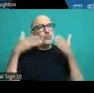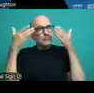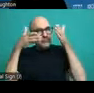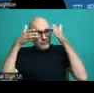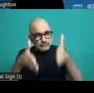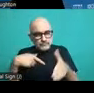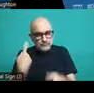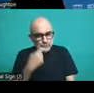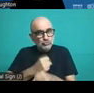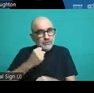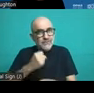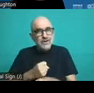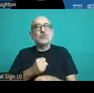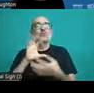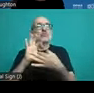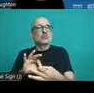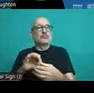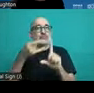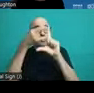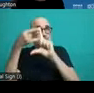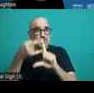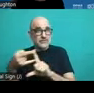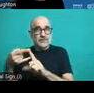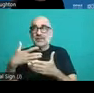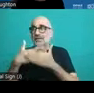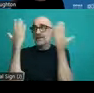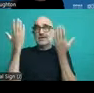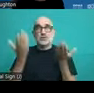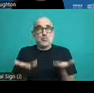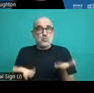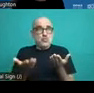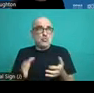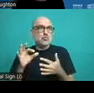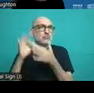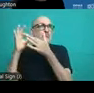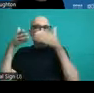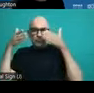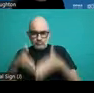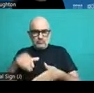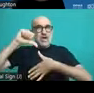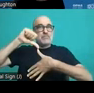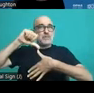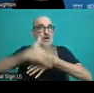today's webinar will focus on the situation in Latin America and also